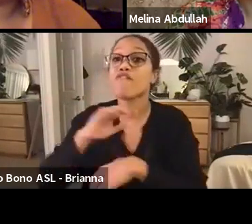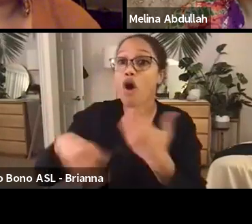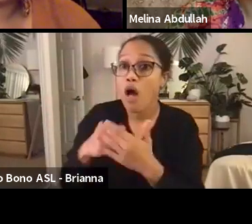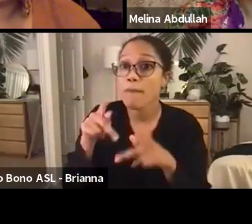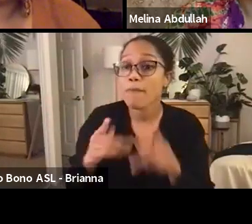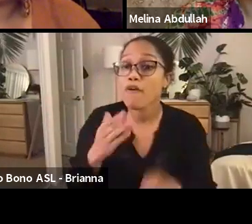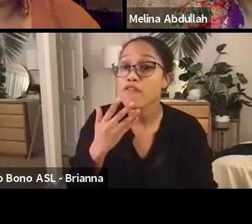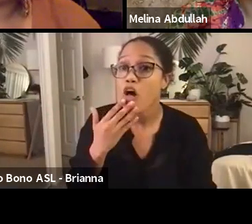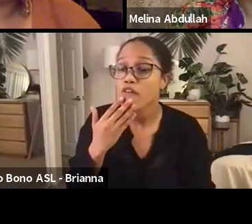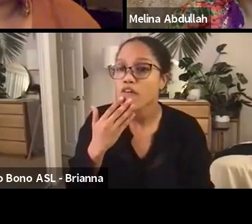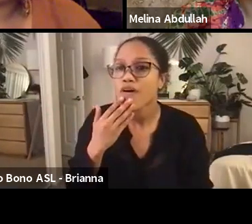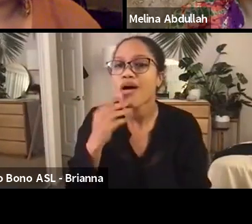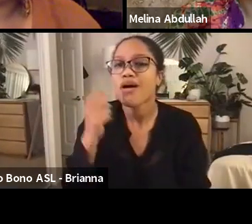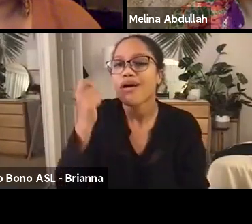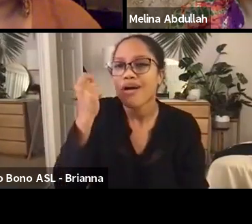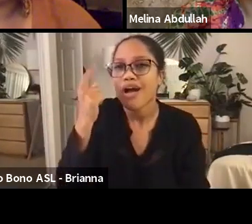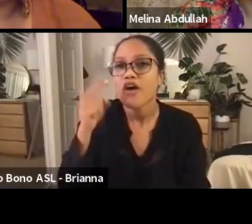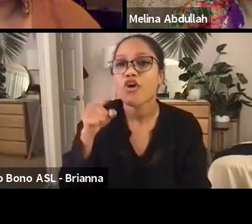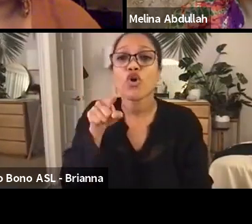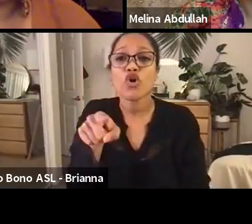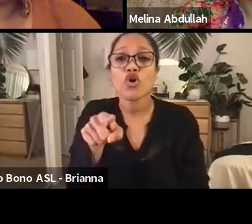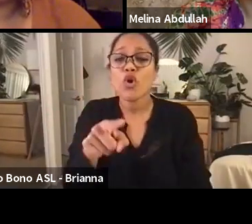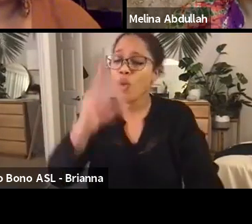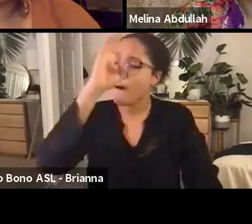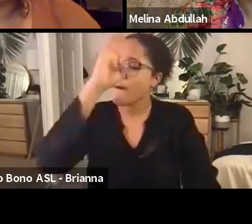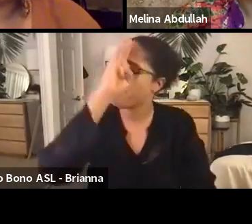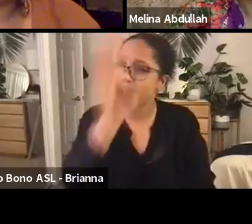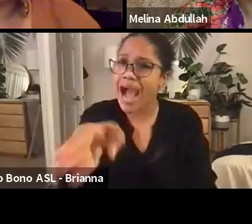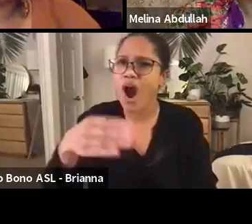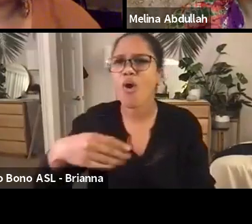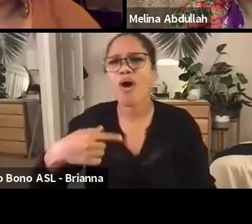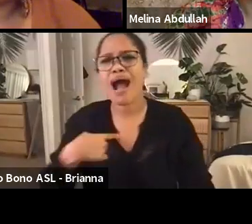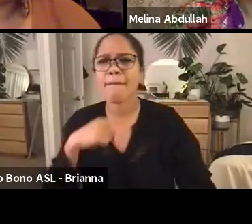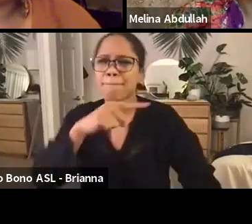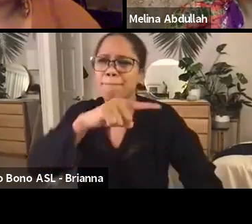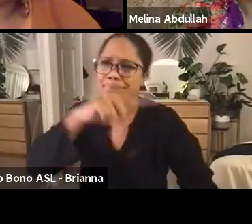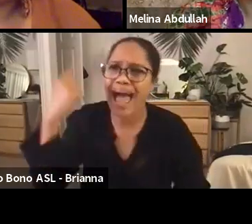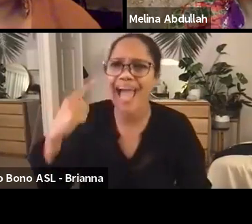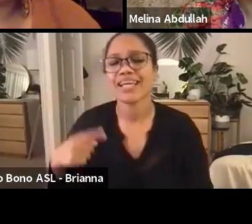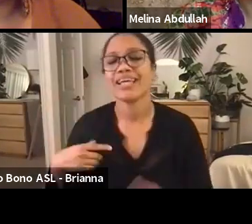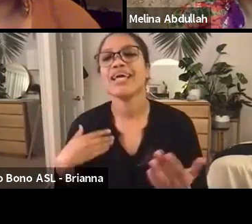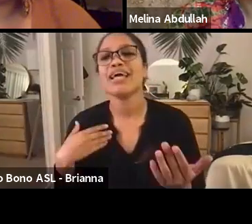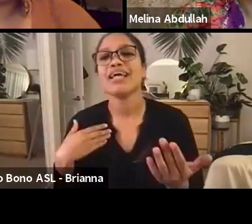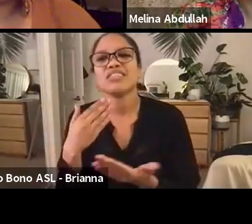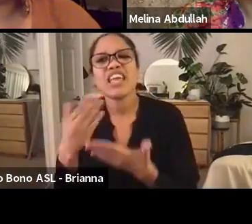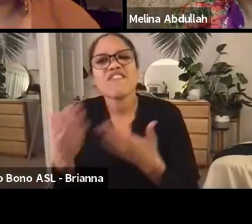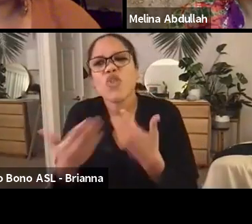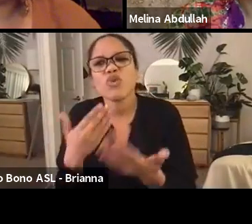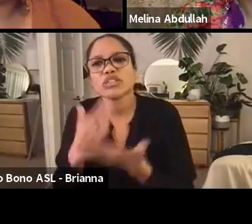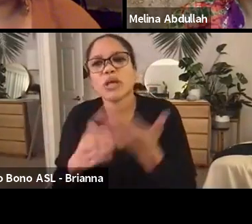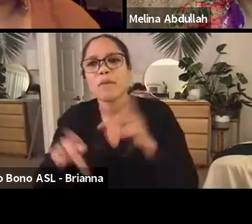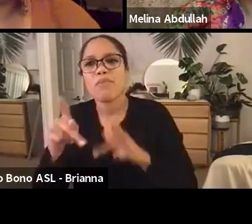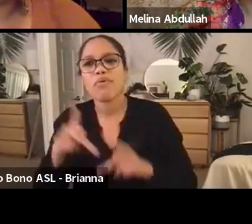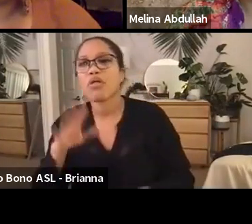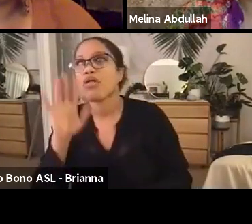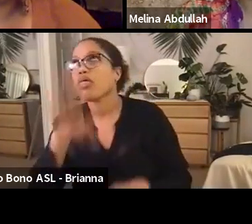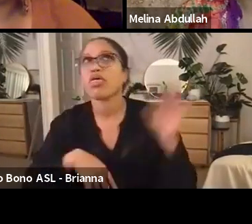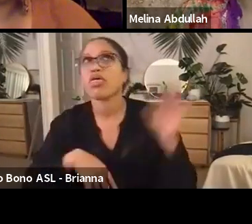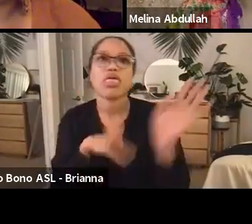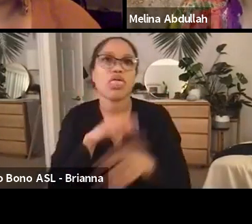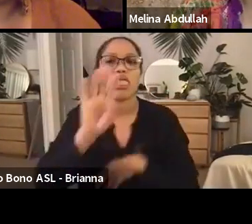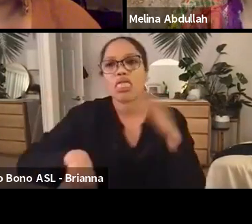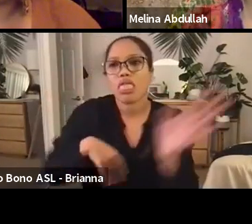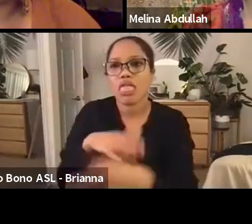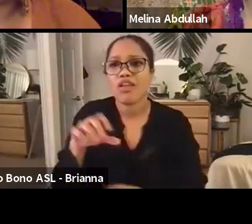all, but you have been unapologetically black in places that didn't necessarily want to hear that. So I just want to acknowledge you and honor you for that.